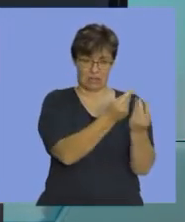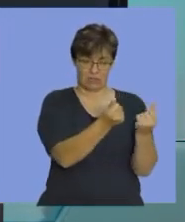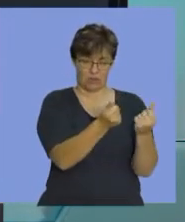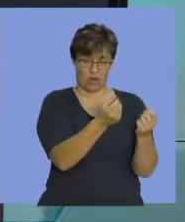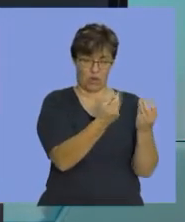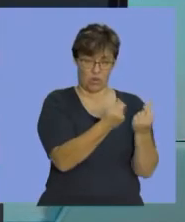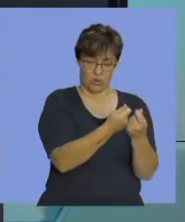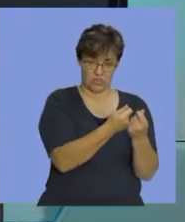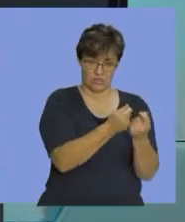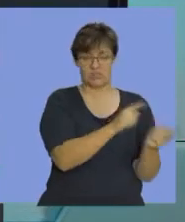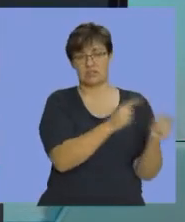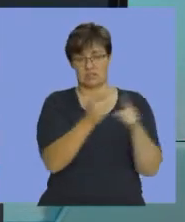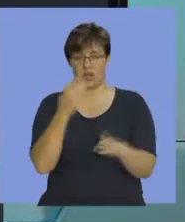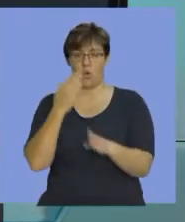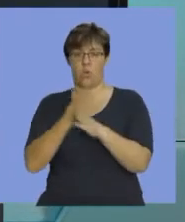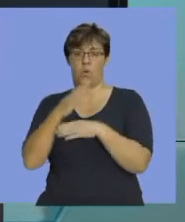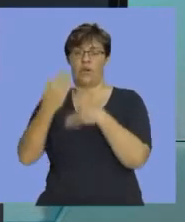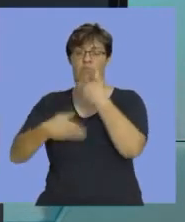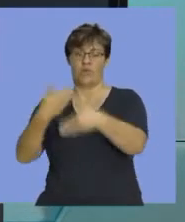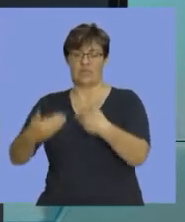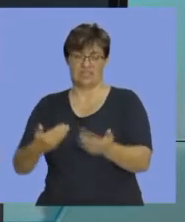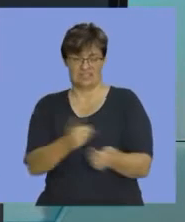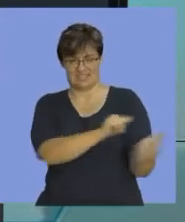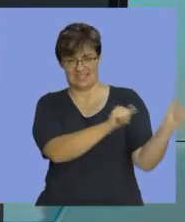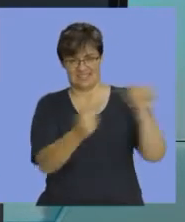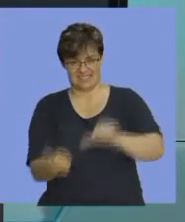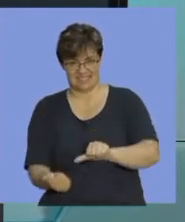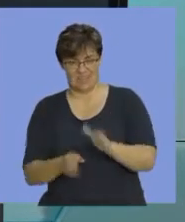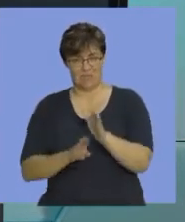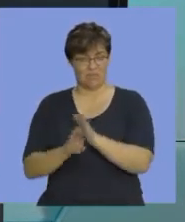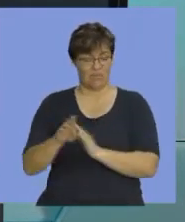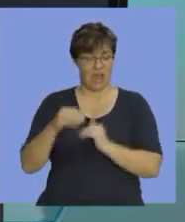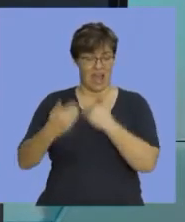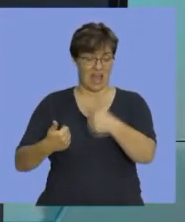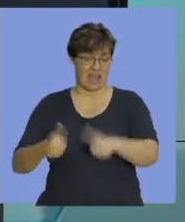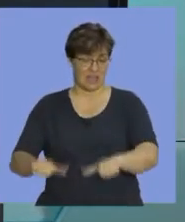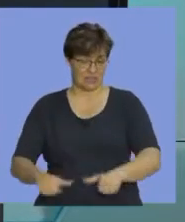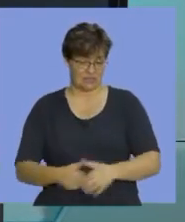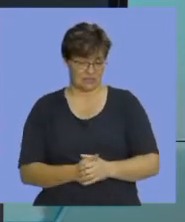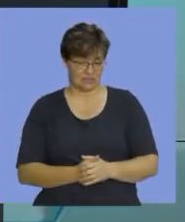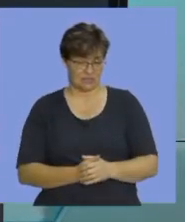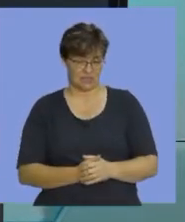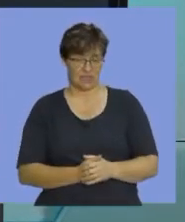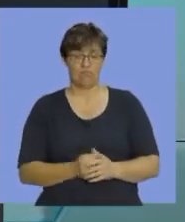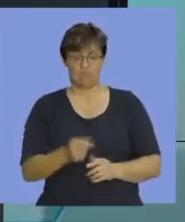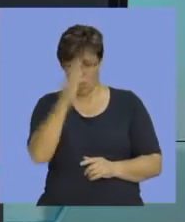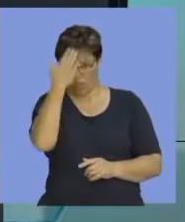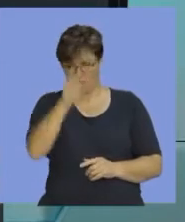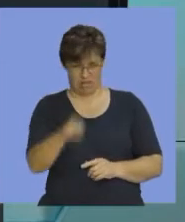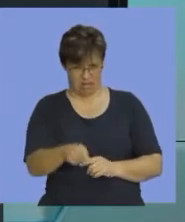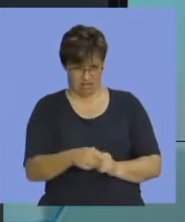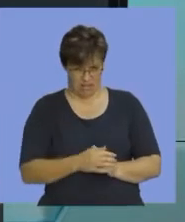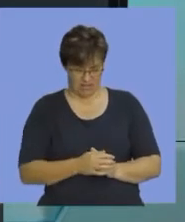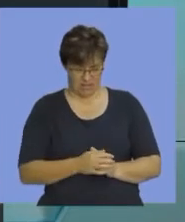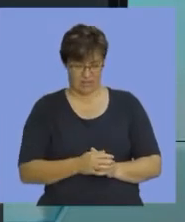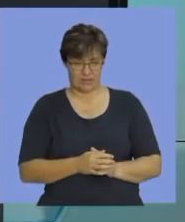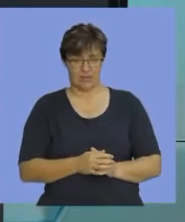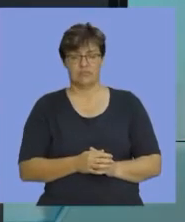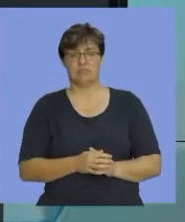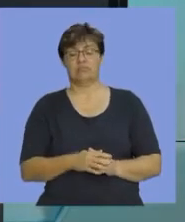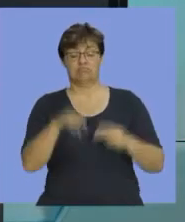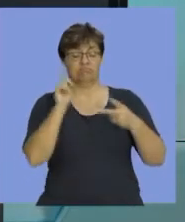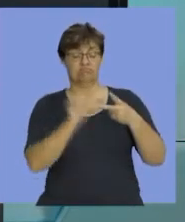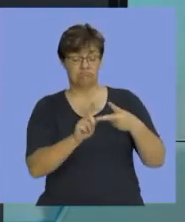into the working process or the working progress account. So that one, we know where it came from. Then, we've